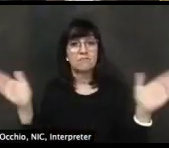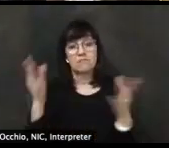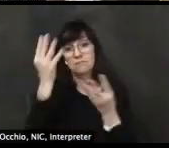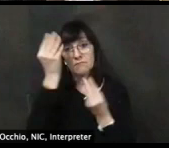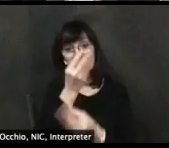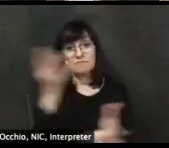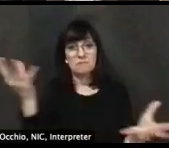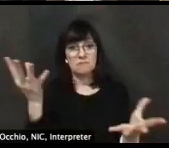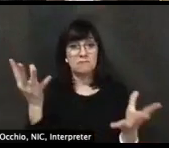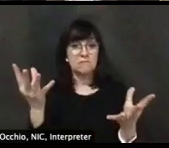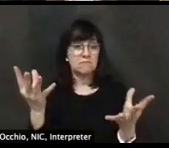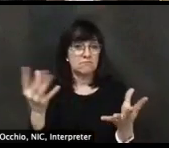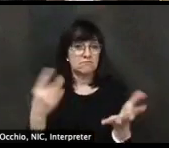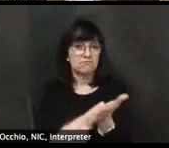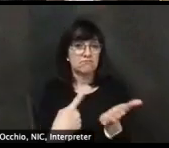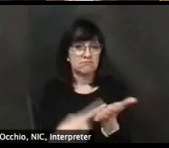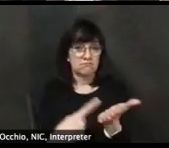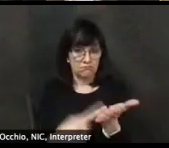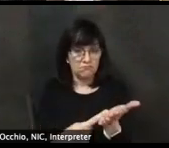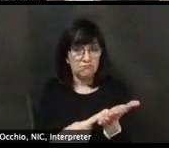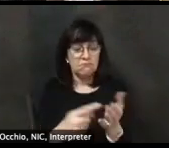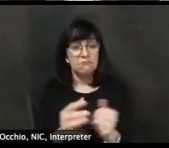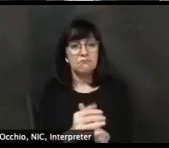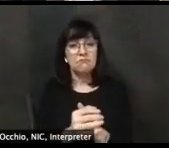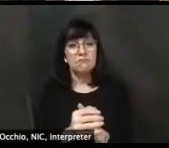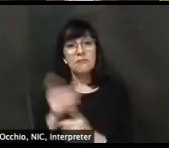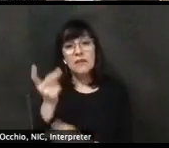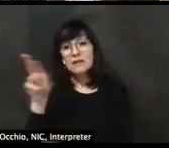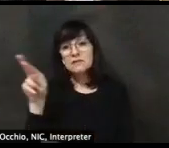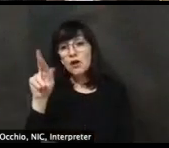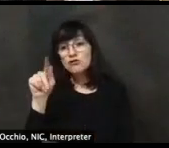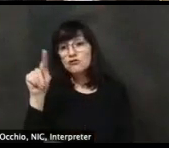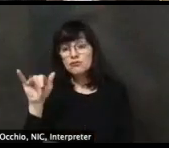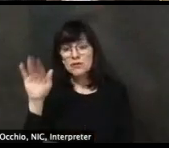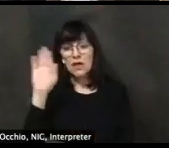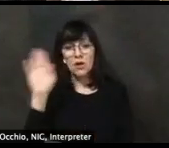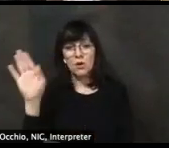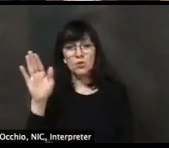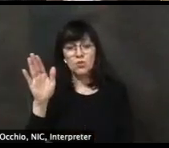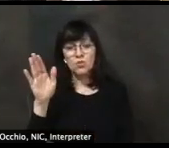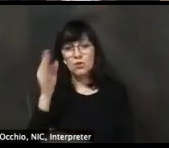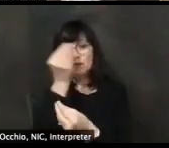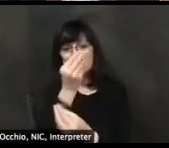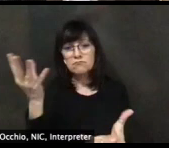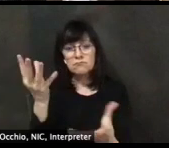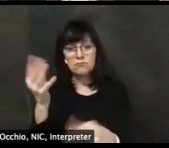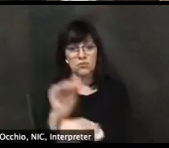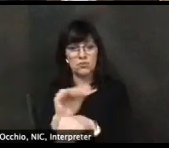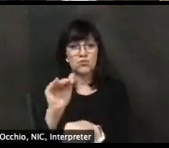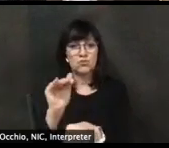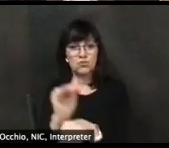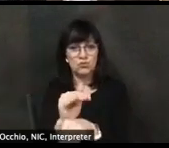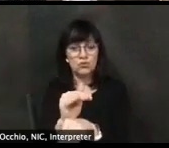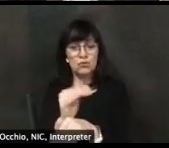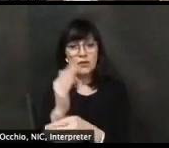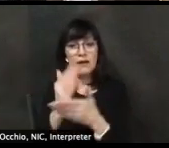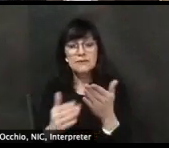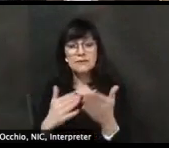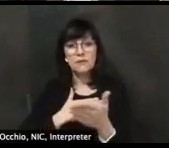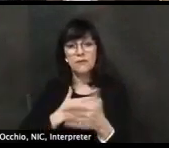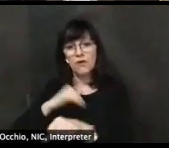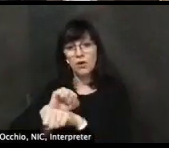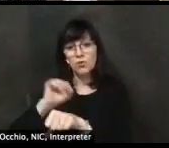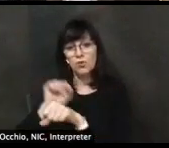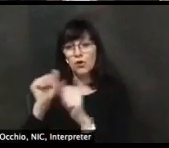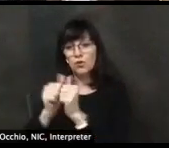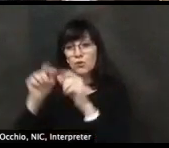And Dr. Rattay will share with you tonight some of the updates of what we've been doing in the front lines with testing and our more vulnerable spots